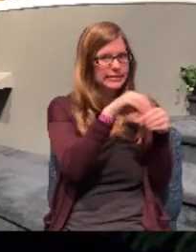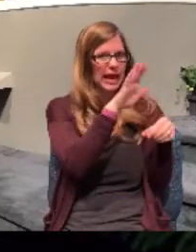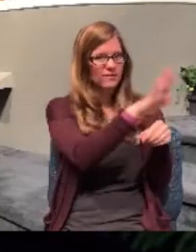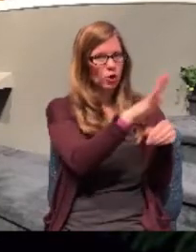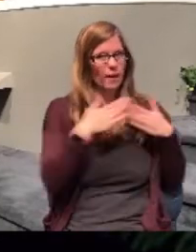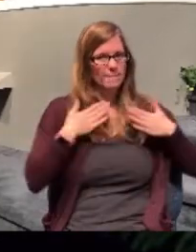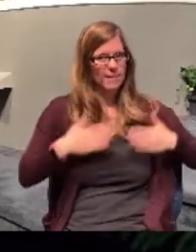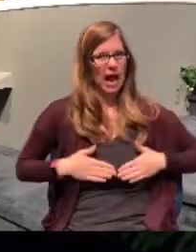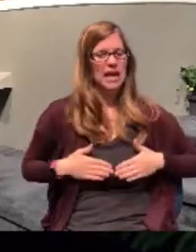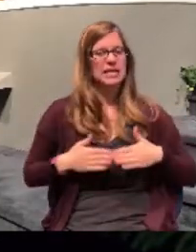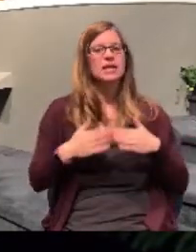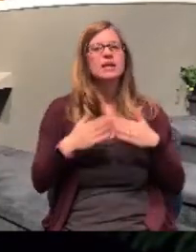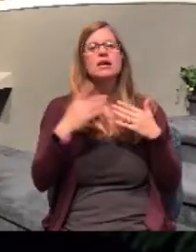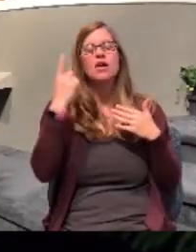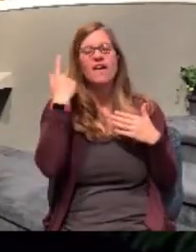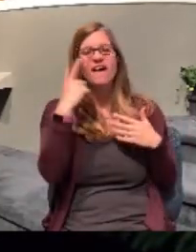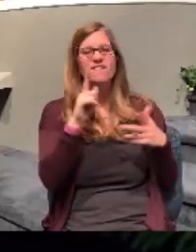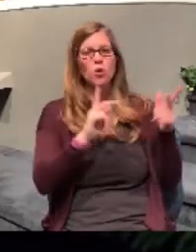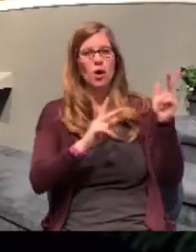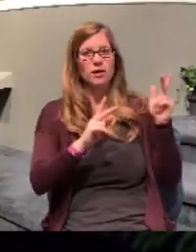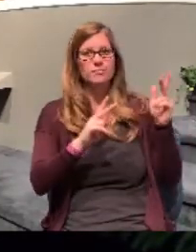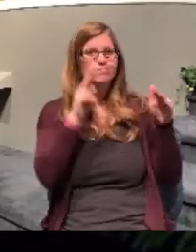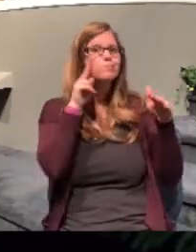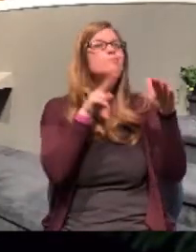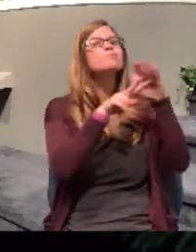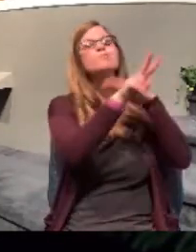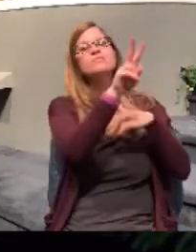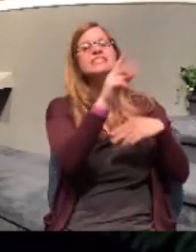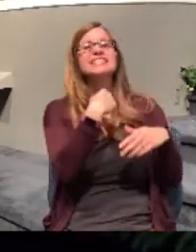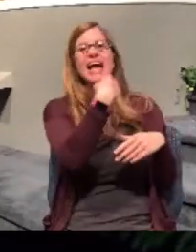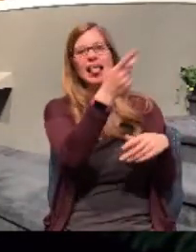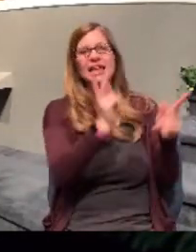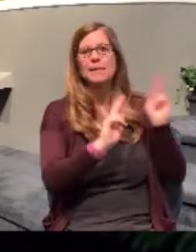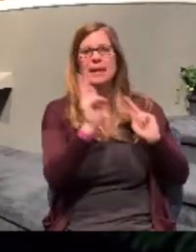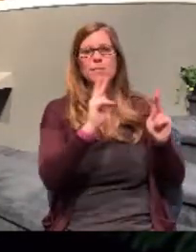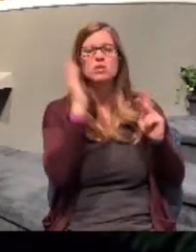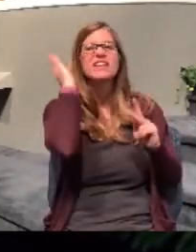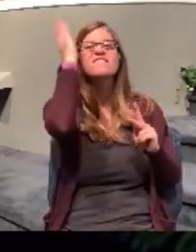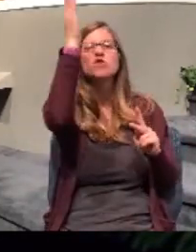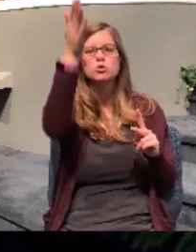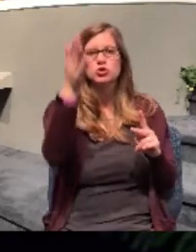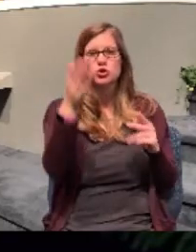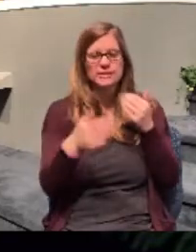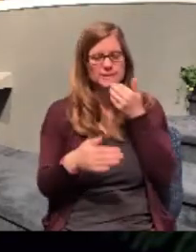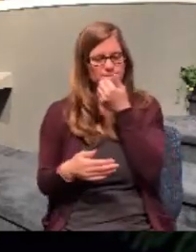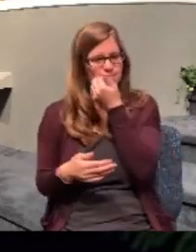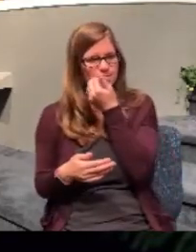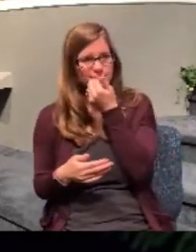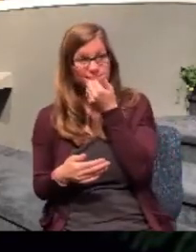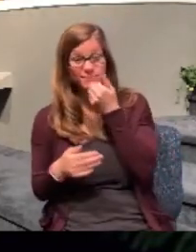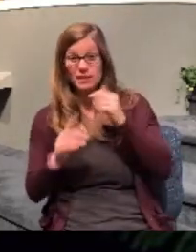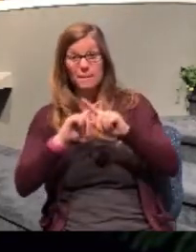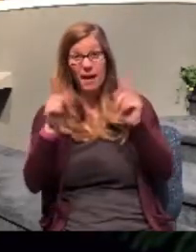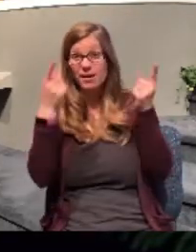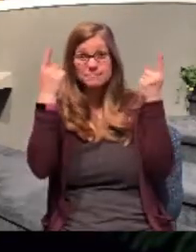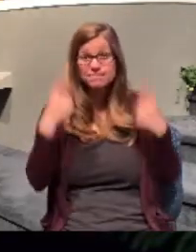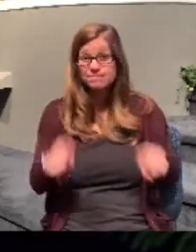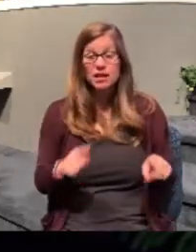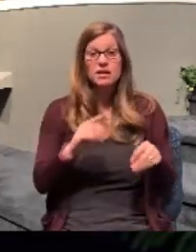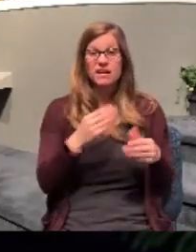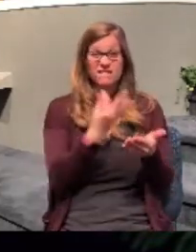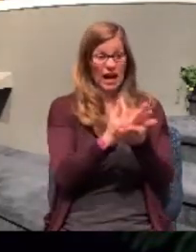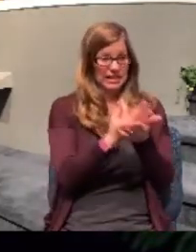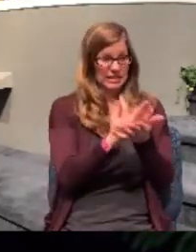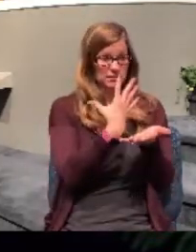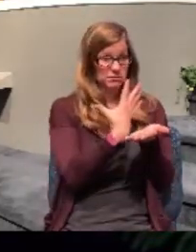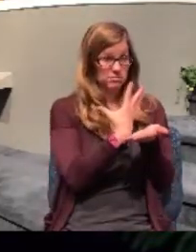foretell people's futures. But when their financial gain was gone, her masters got